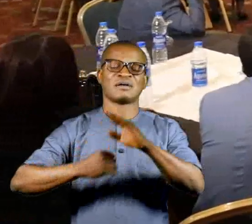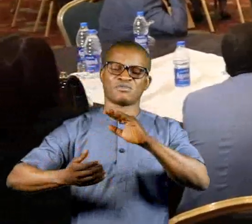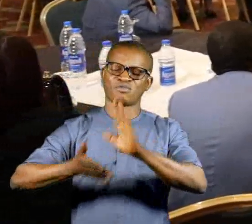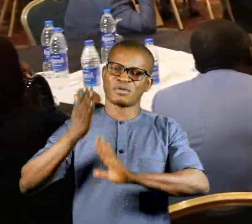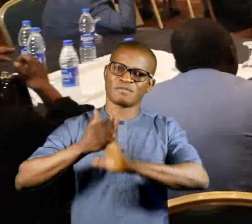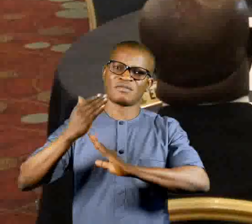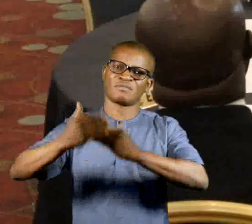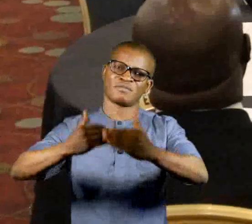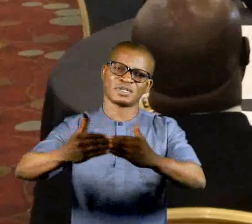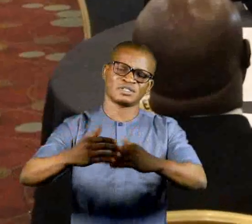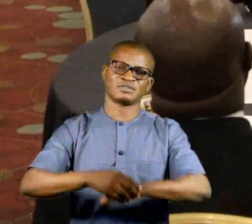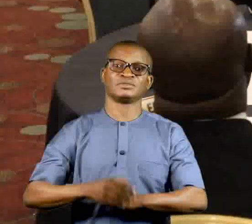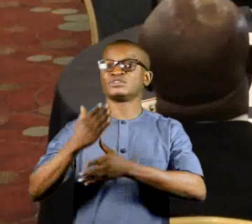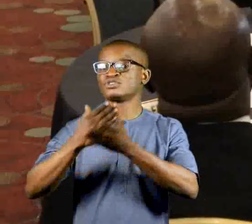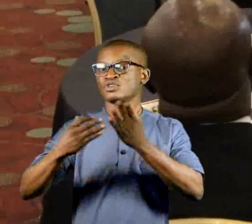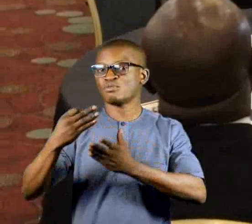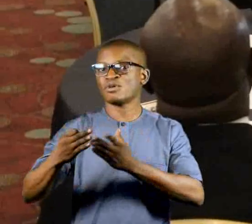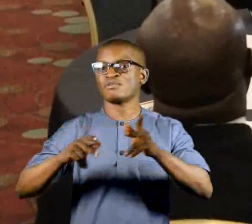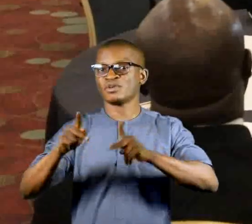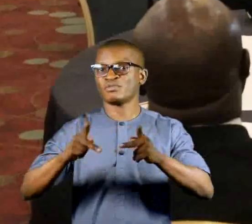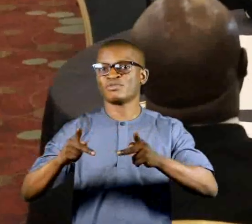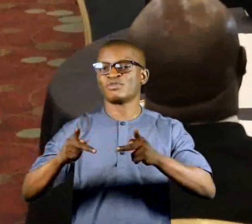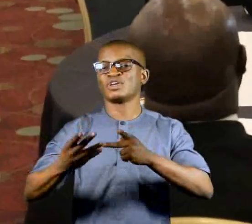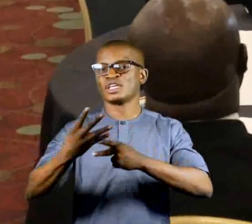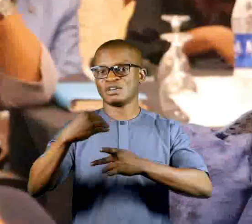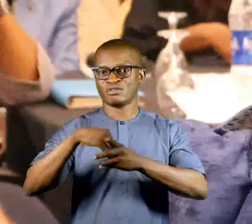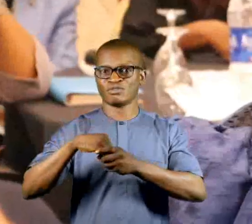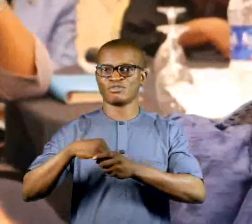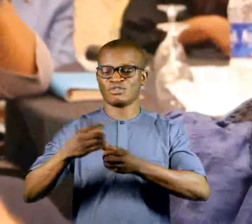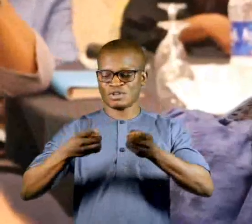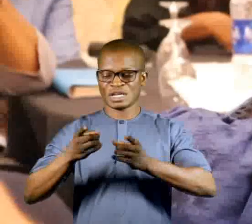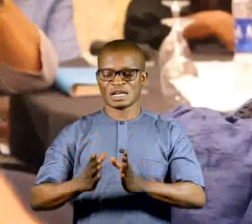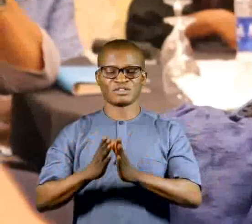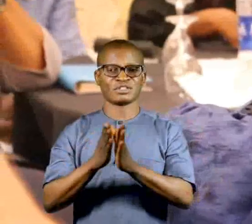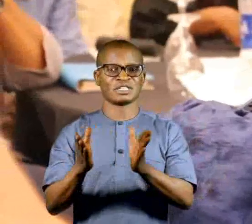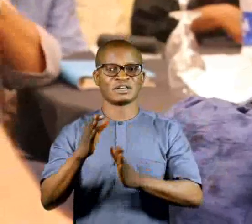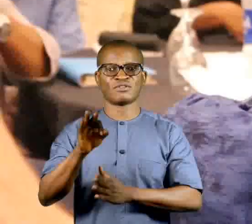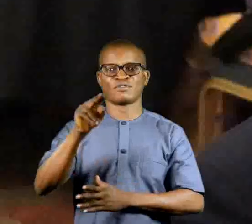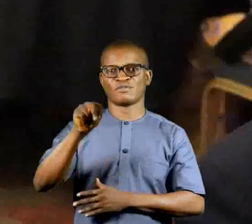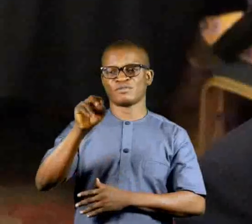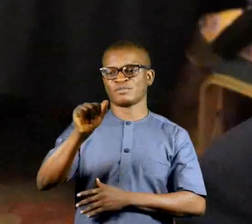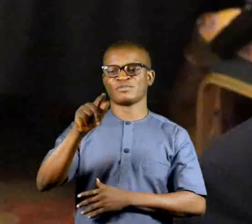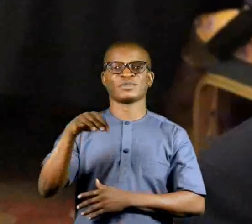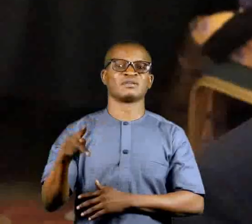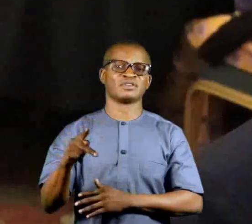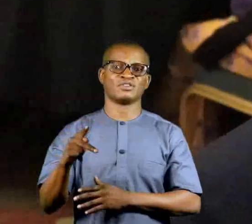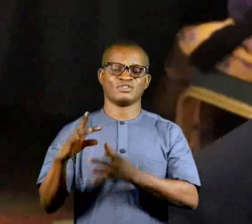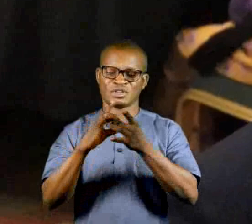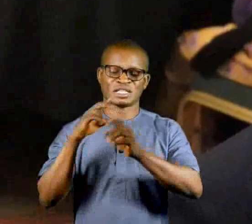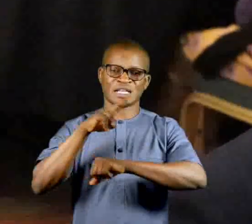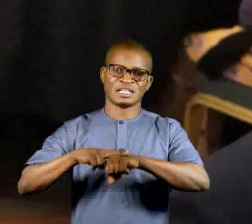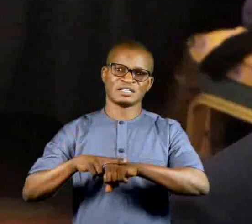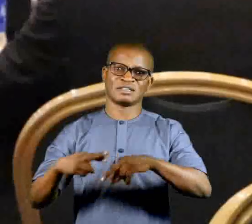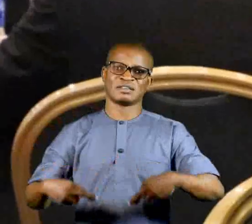procedure. Some of the dignitaries in attendance include the Director General of NAPTIP, United Nations Resident